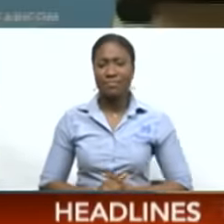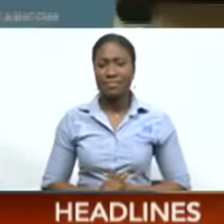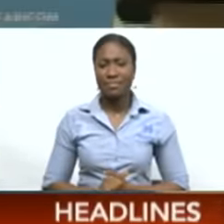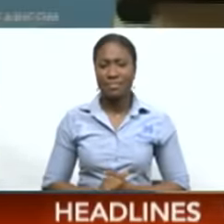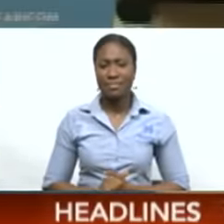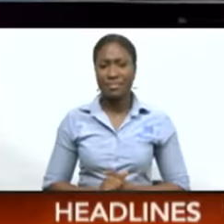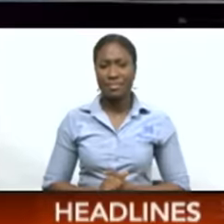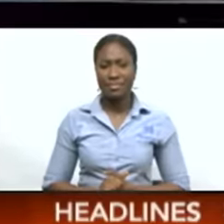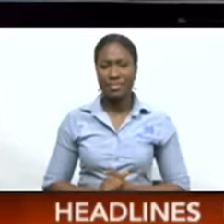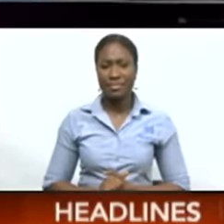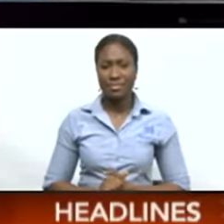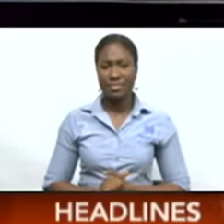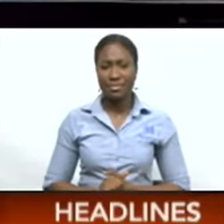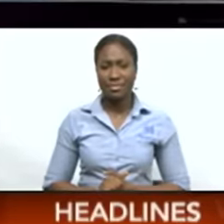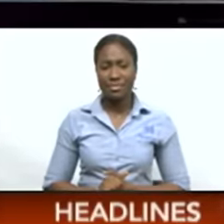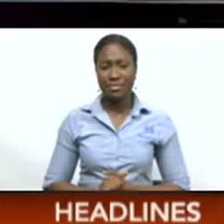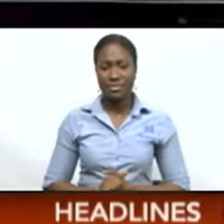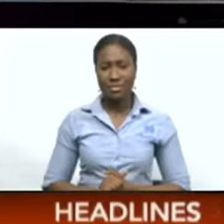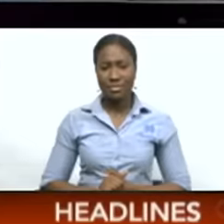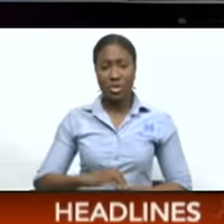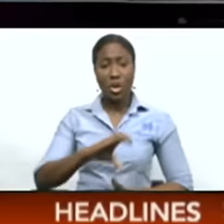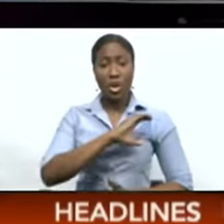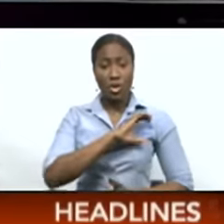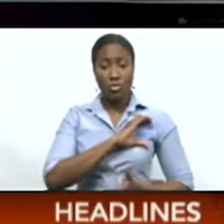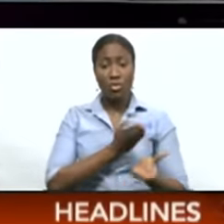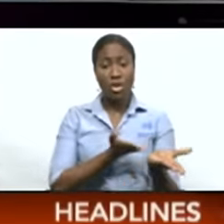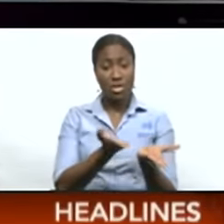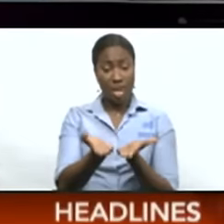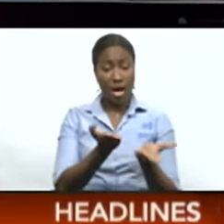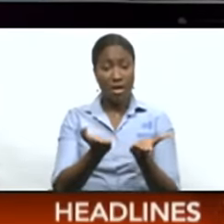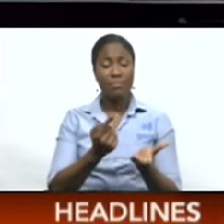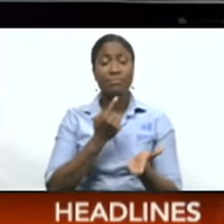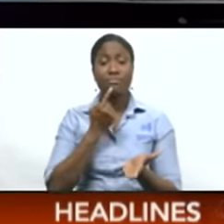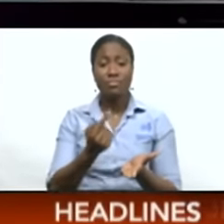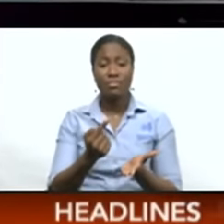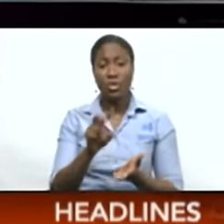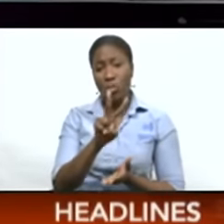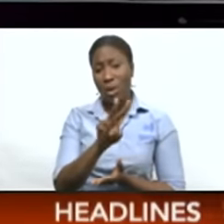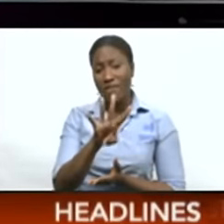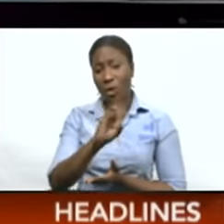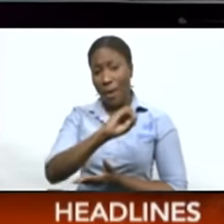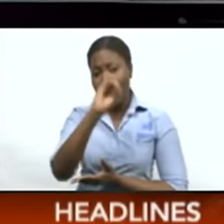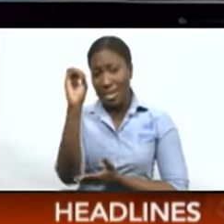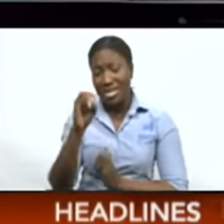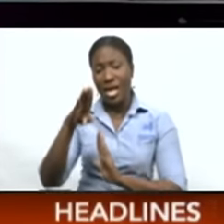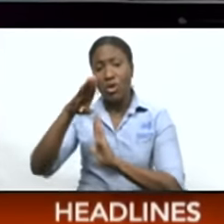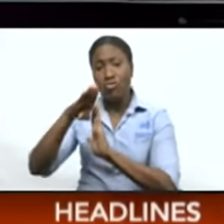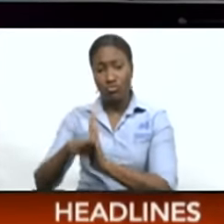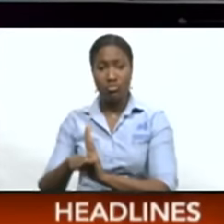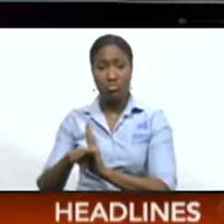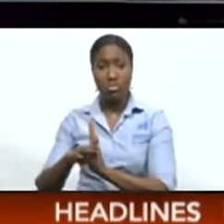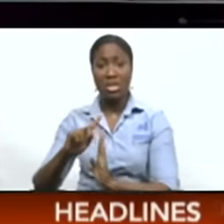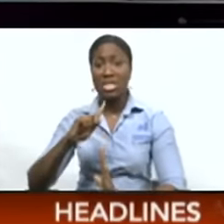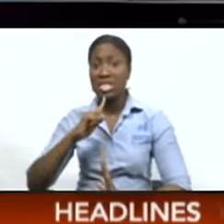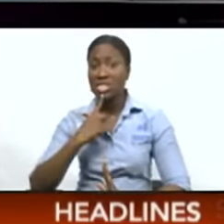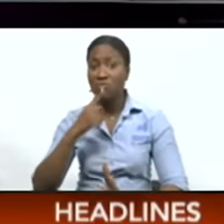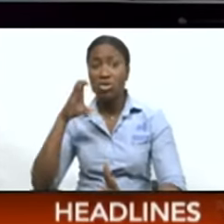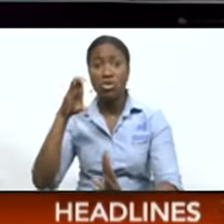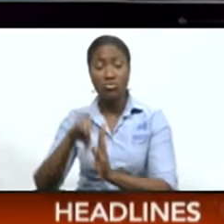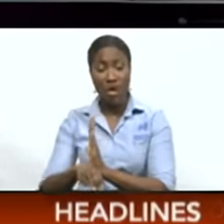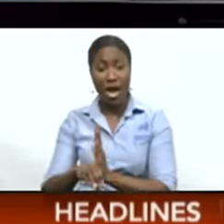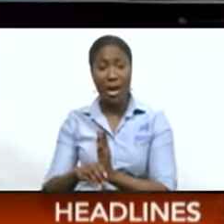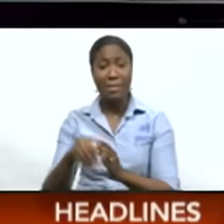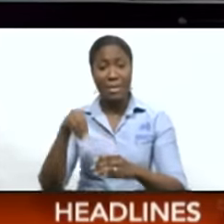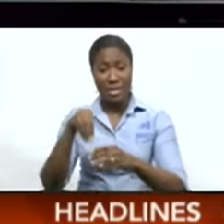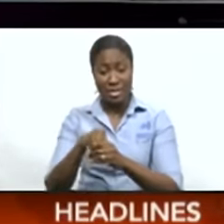CNC3 News. The police service is reporting a 24% reduction in serious crimes in the Western Division